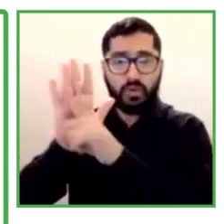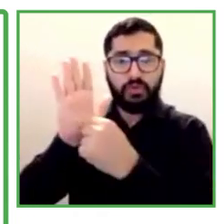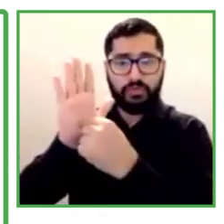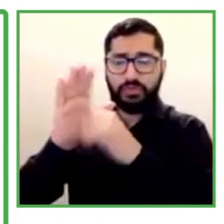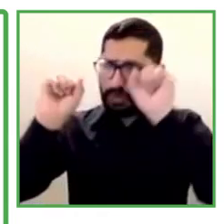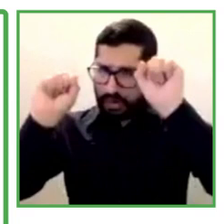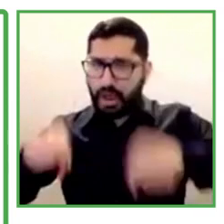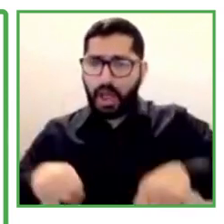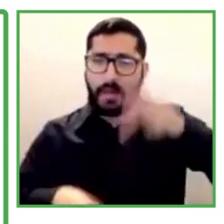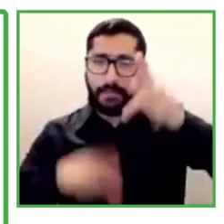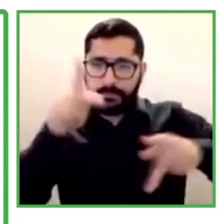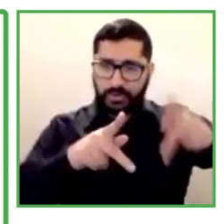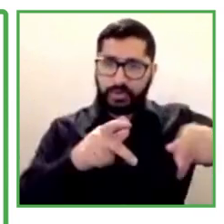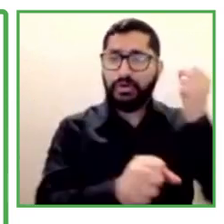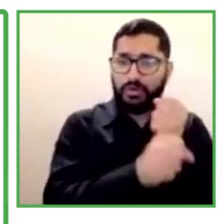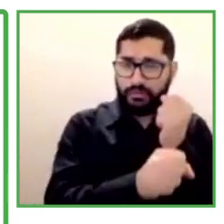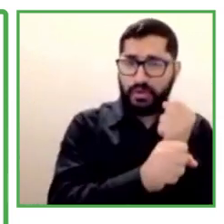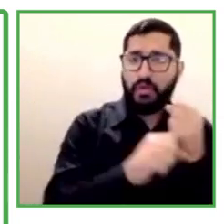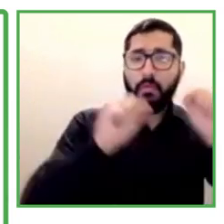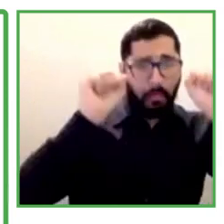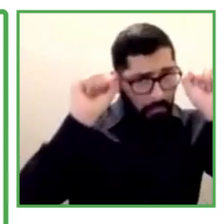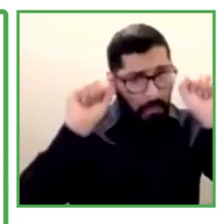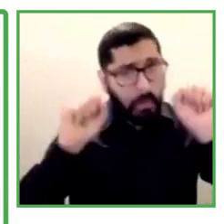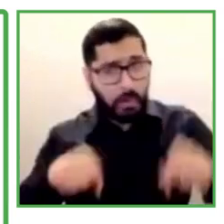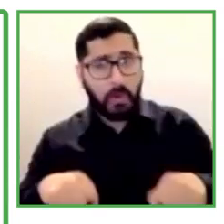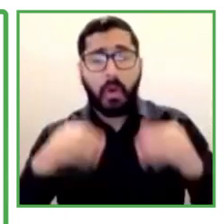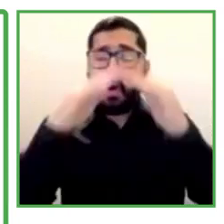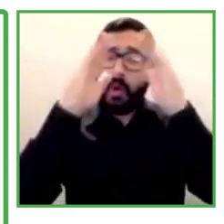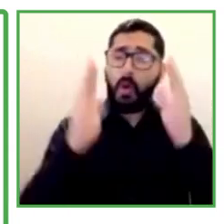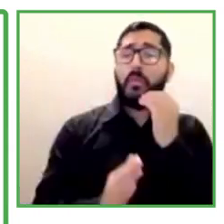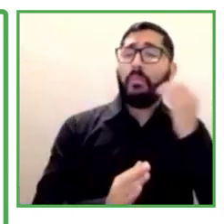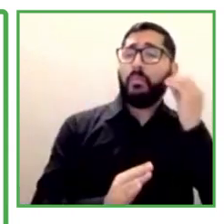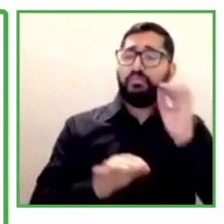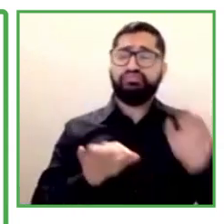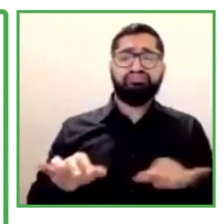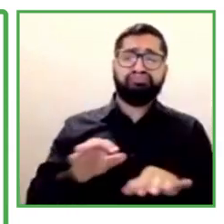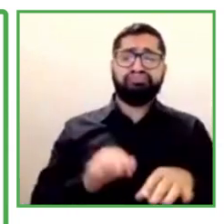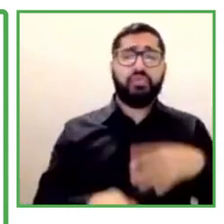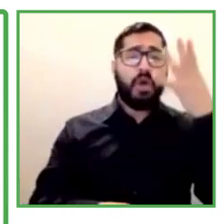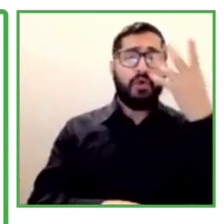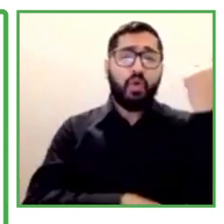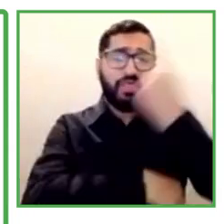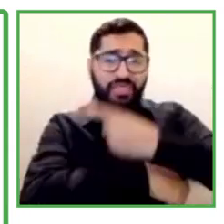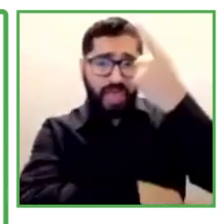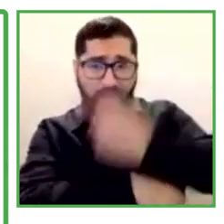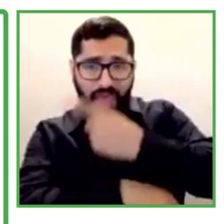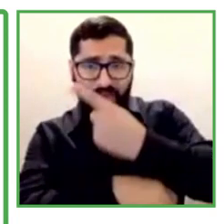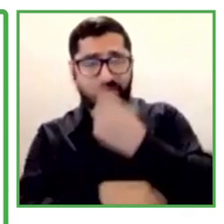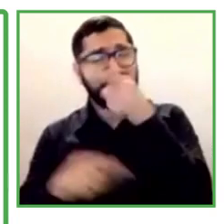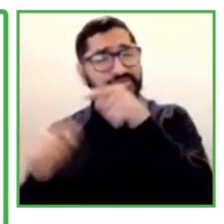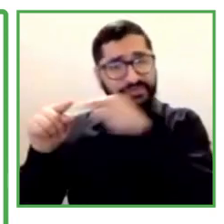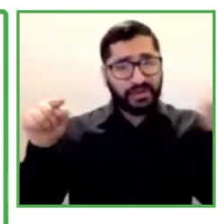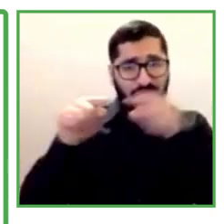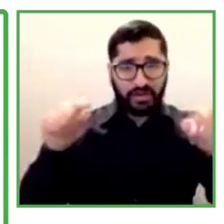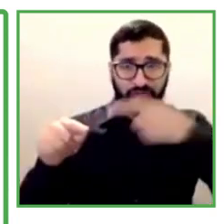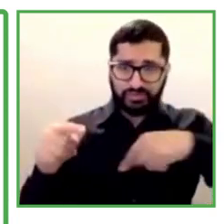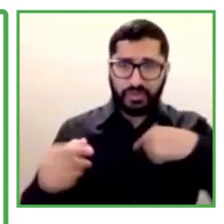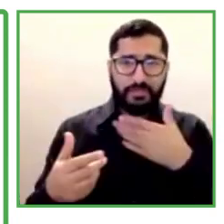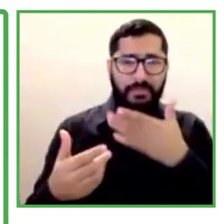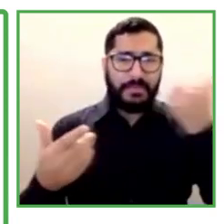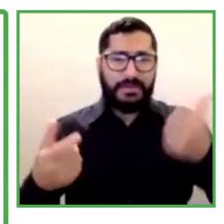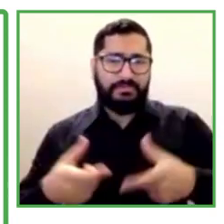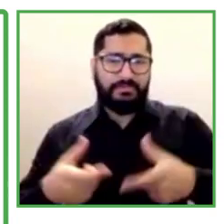work from their houses, so work from their houses four days a week. And we decided to extend it to five days,